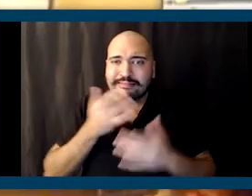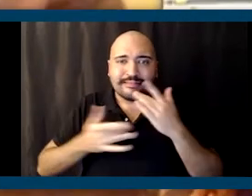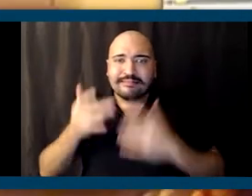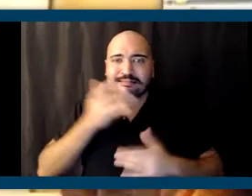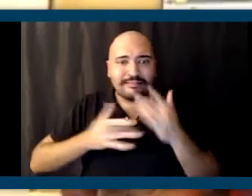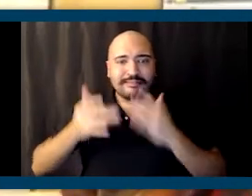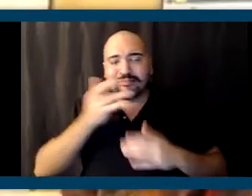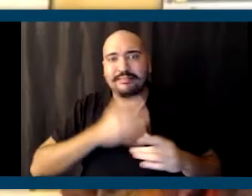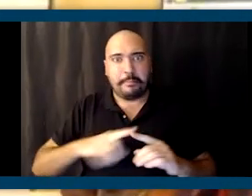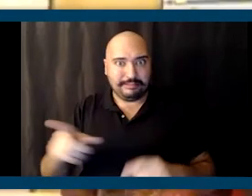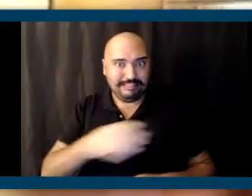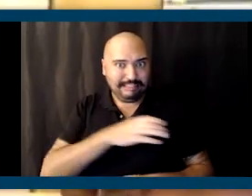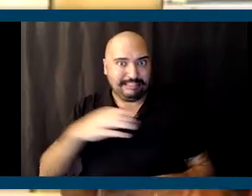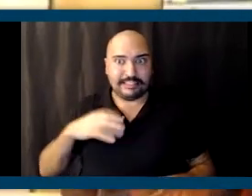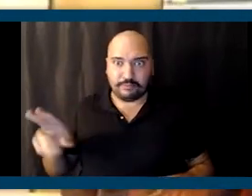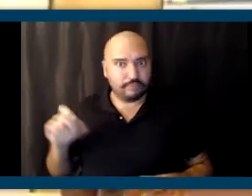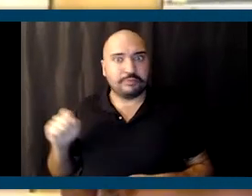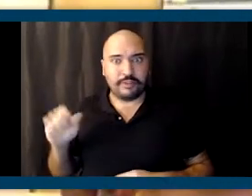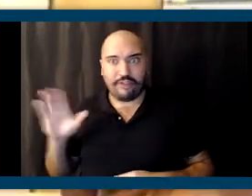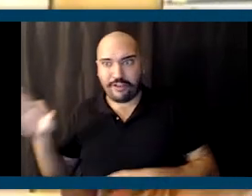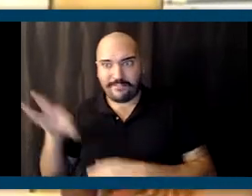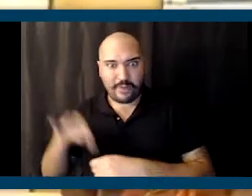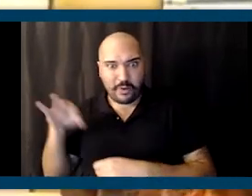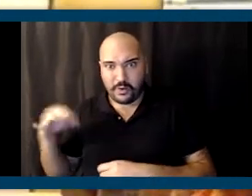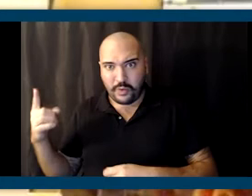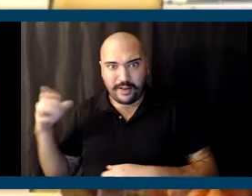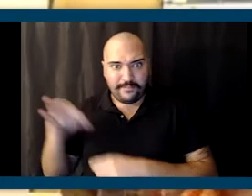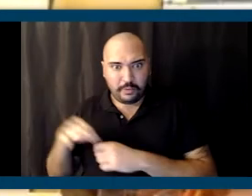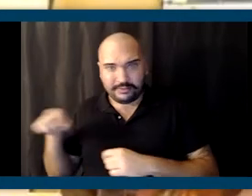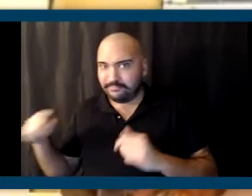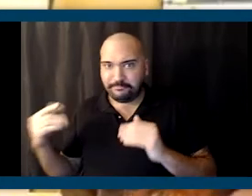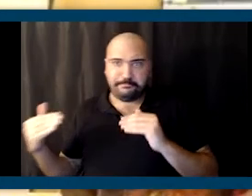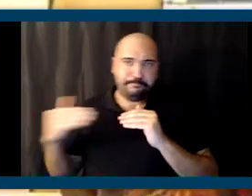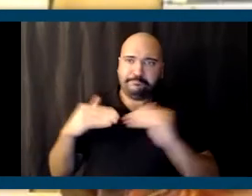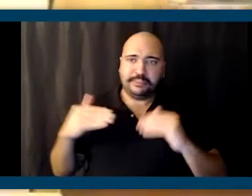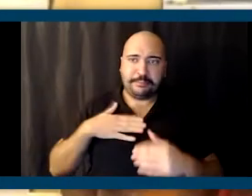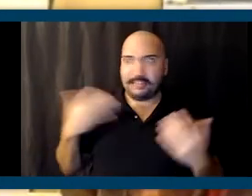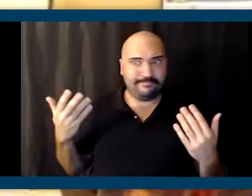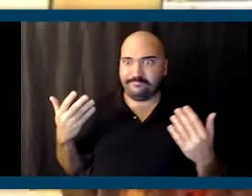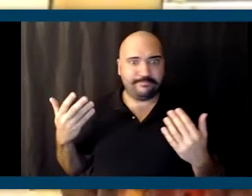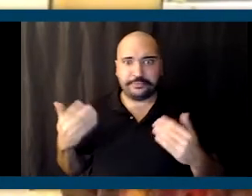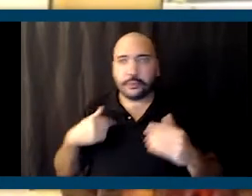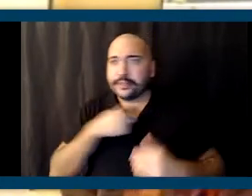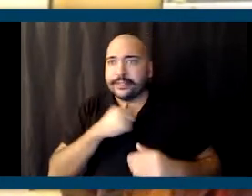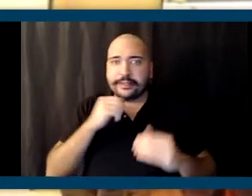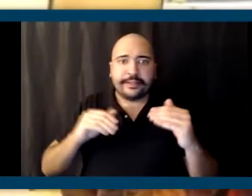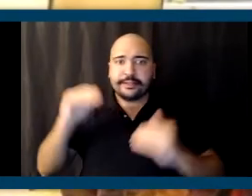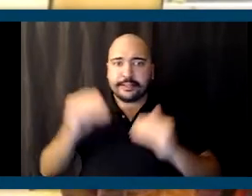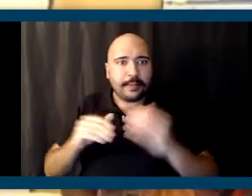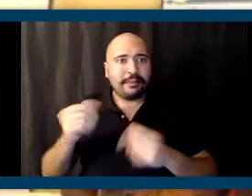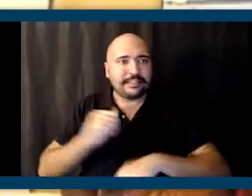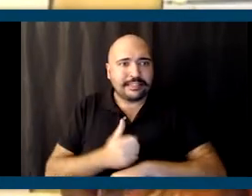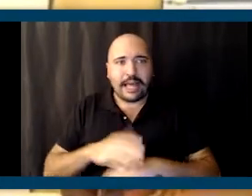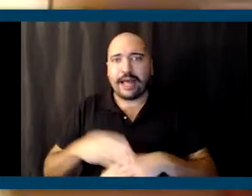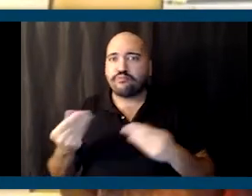but is a citizen in this country. Their vote, one vote that they get is just as powerful. We don't prorate votes based on people's property